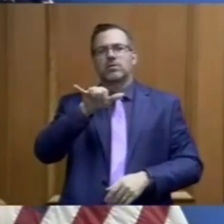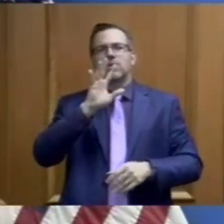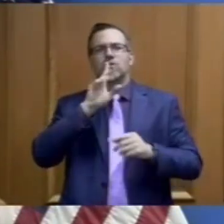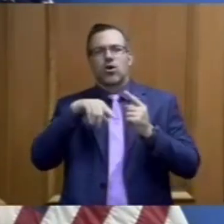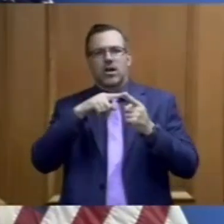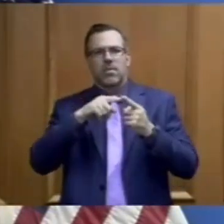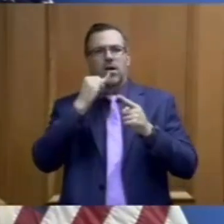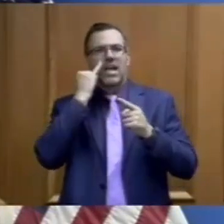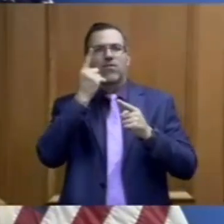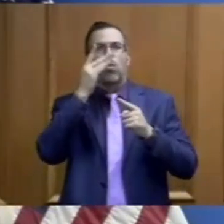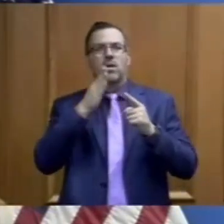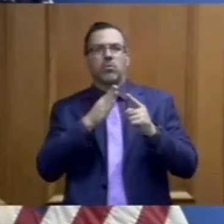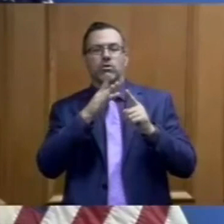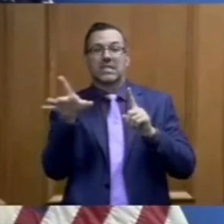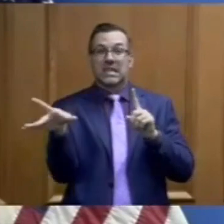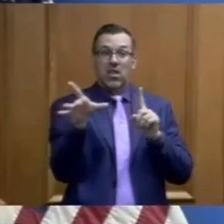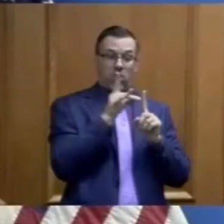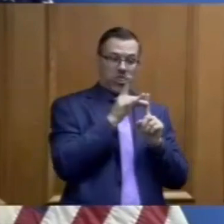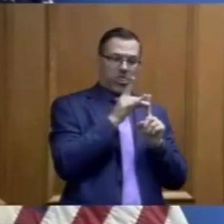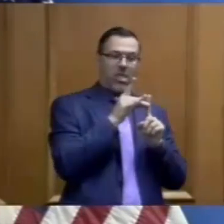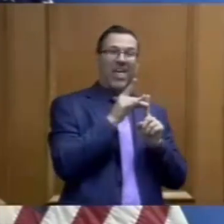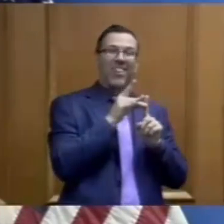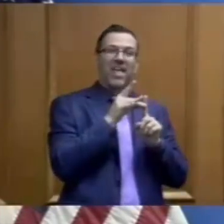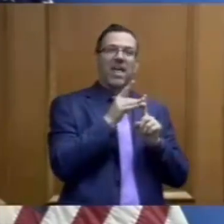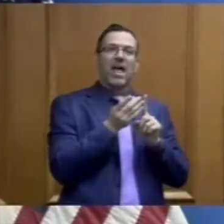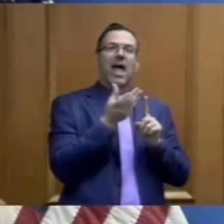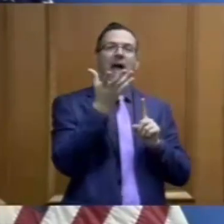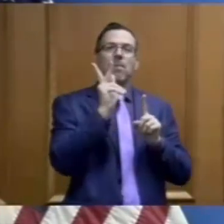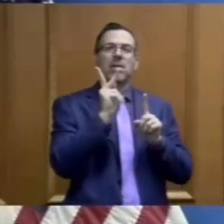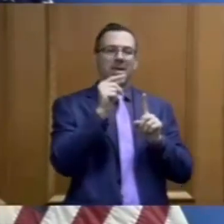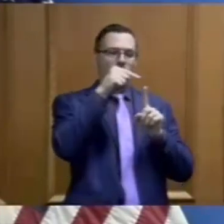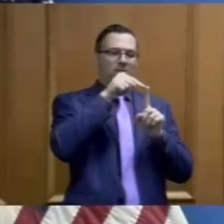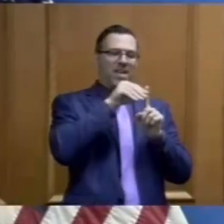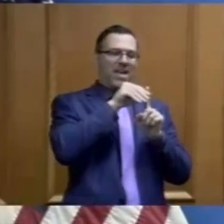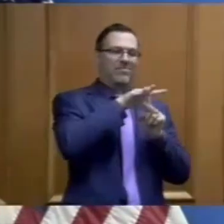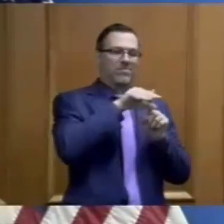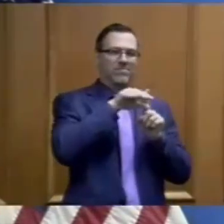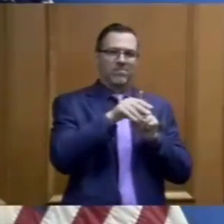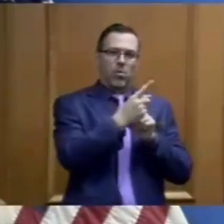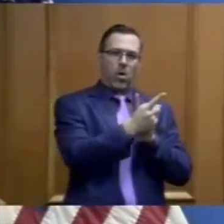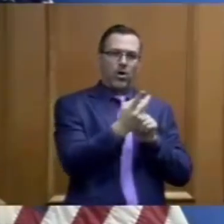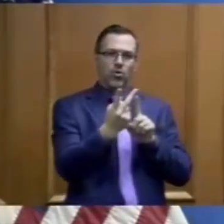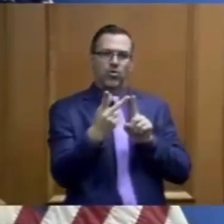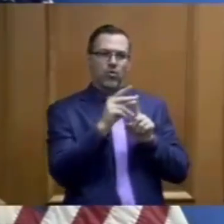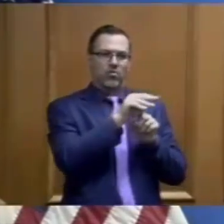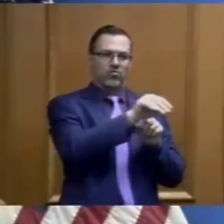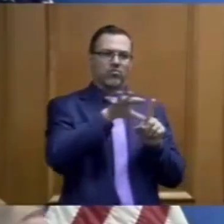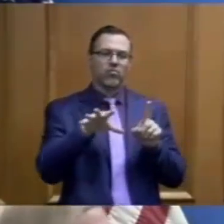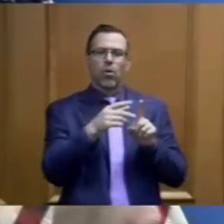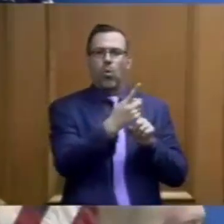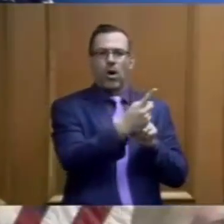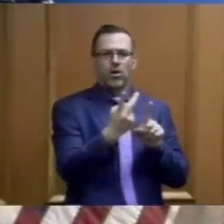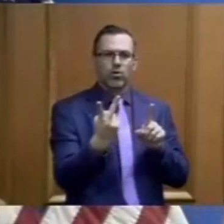rate and how that is a good indicator of what's happening in the spread of the virus across our state.